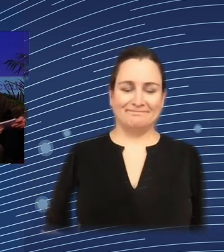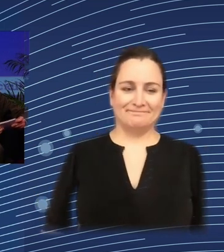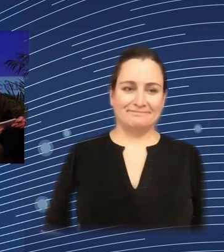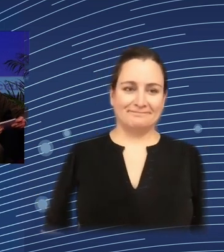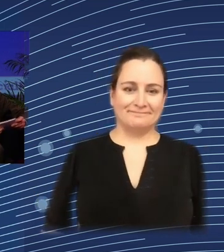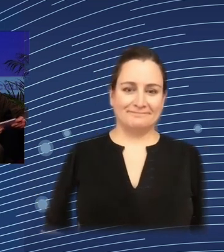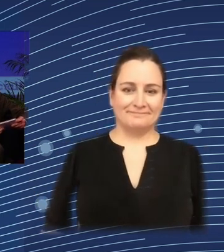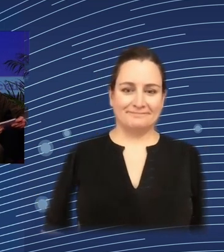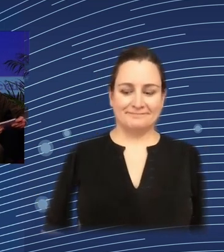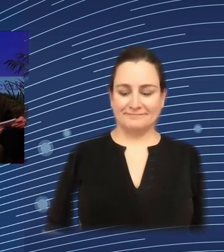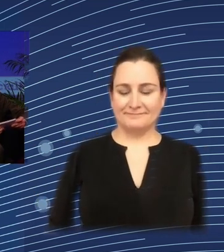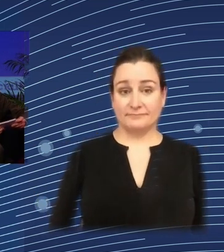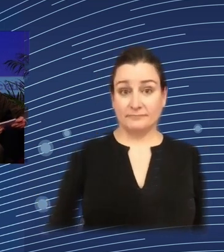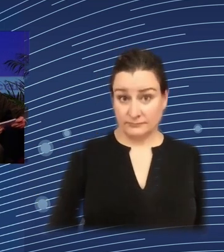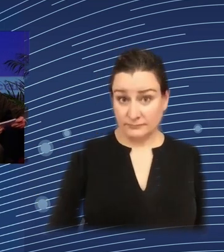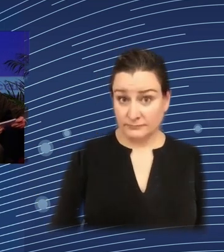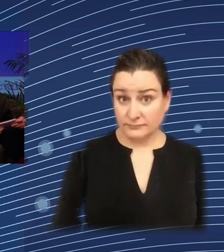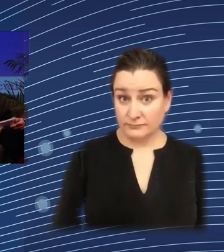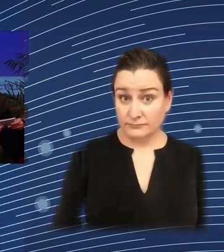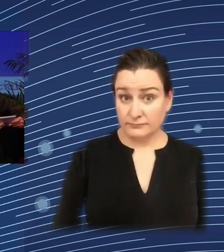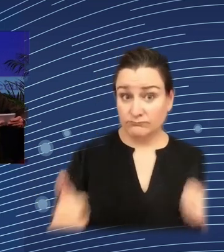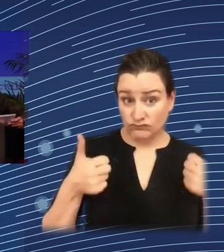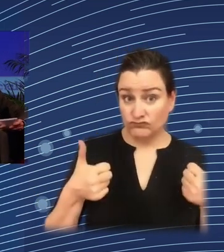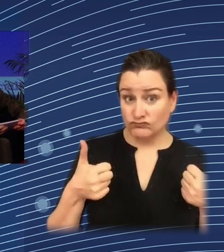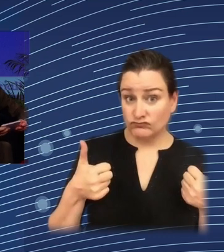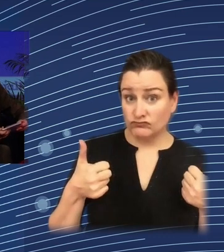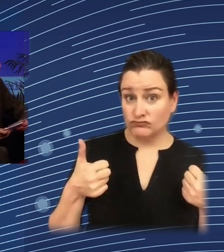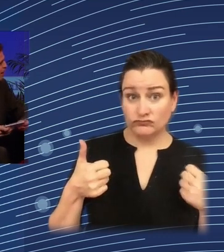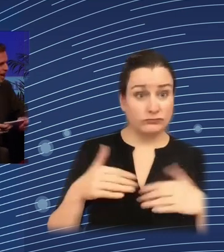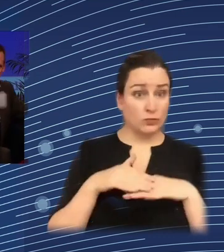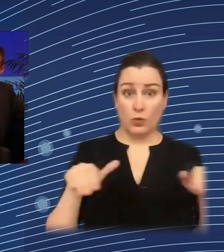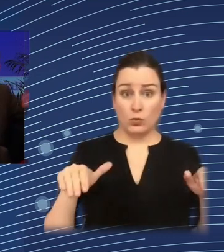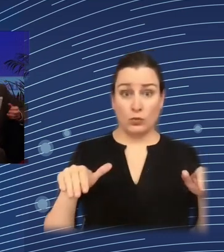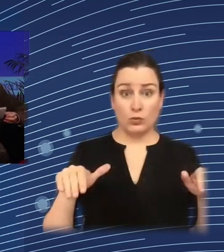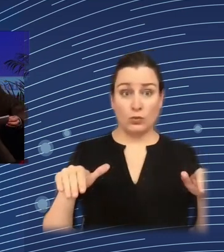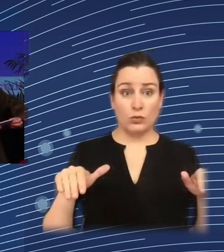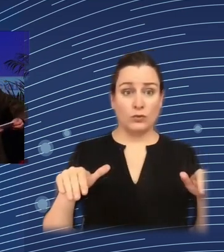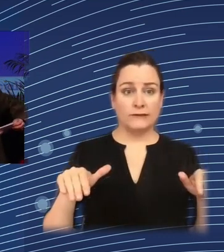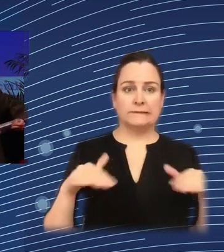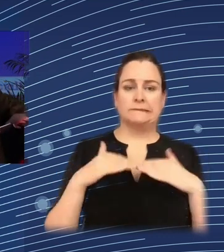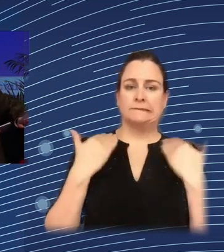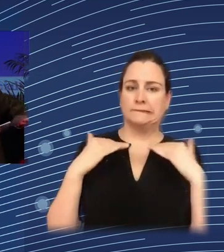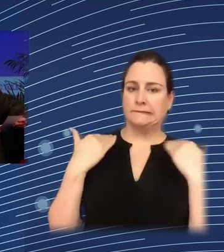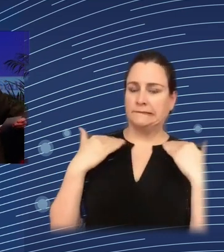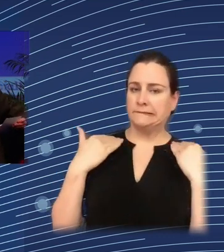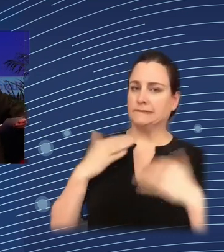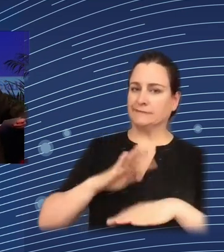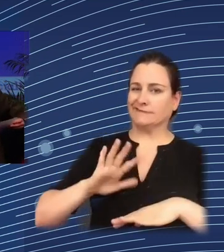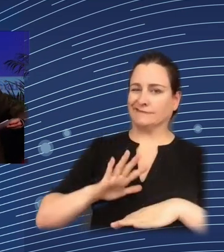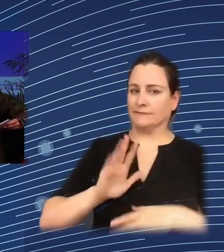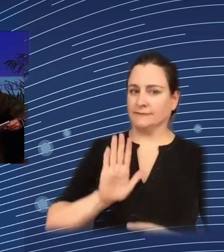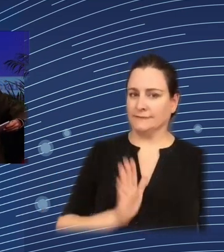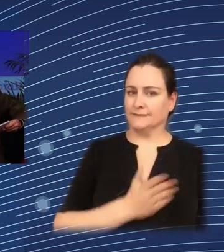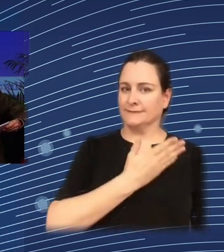does it work now no no okay well then I think we'll just skip this part and go